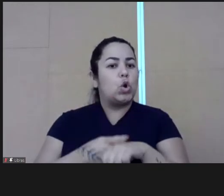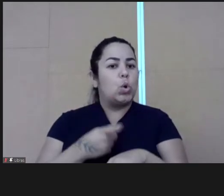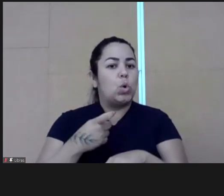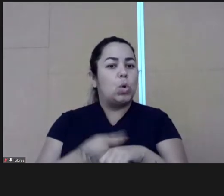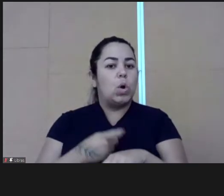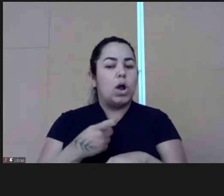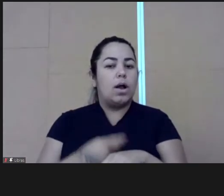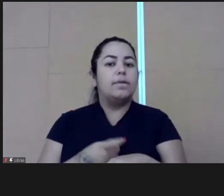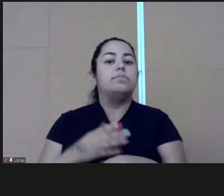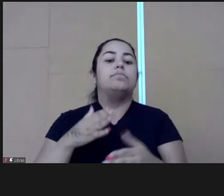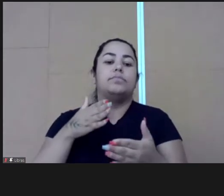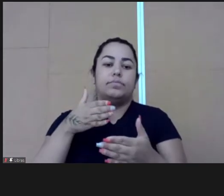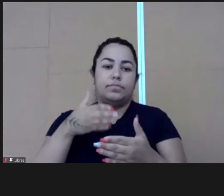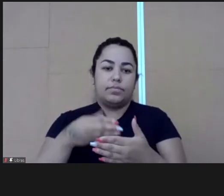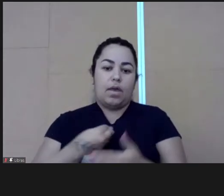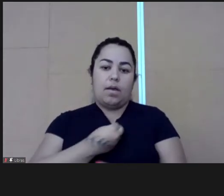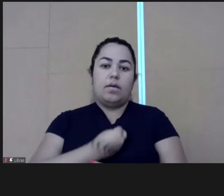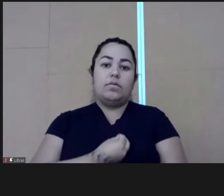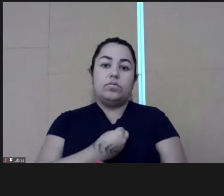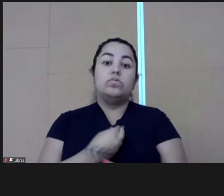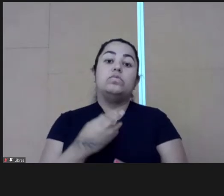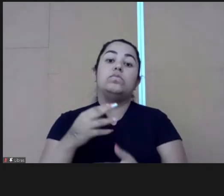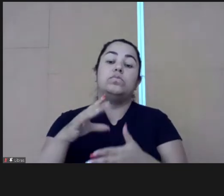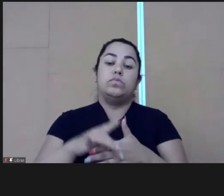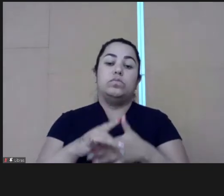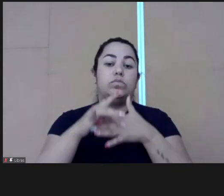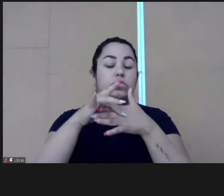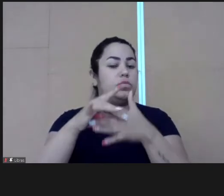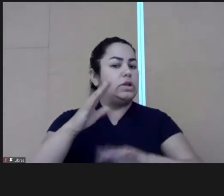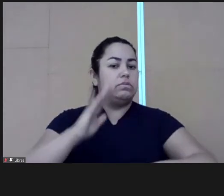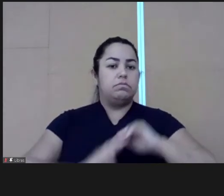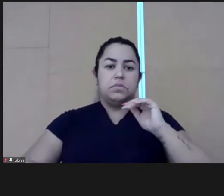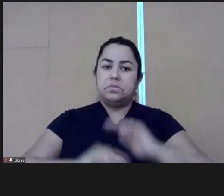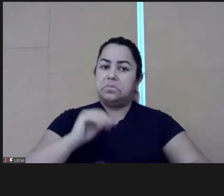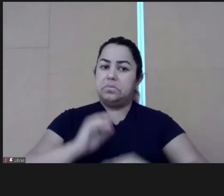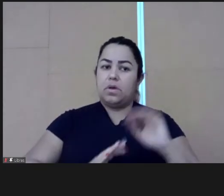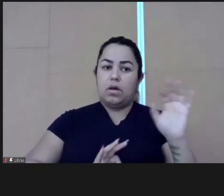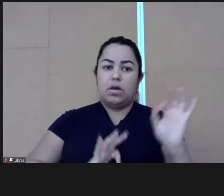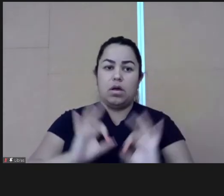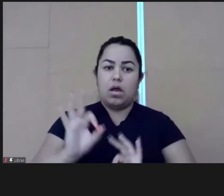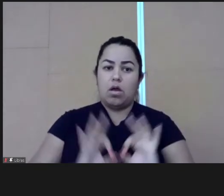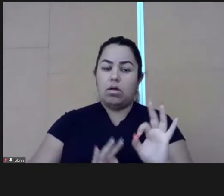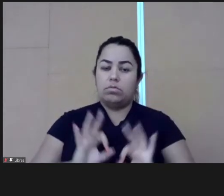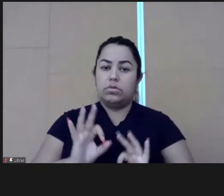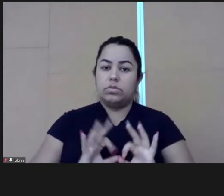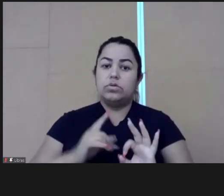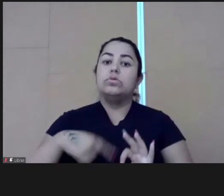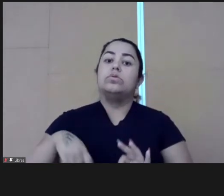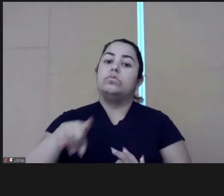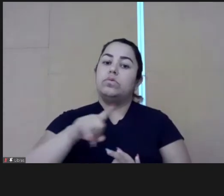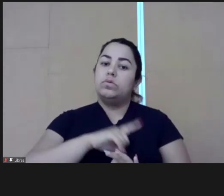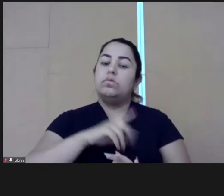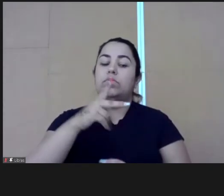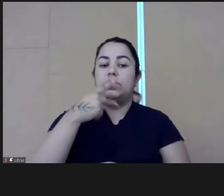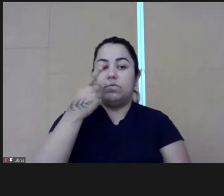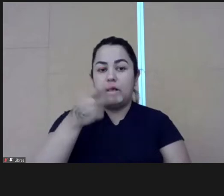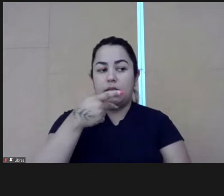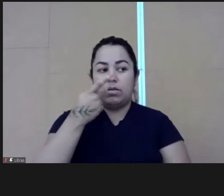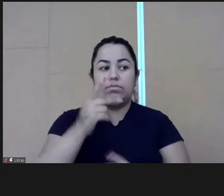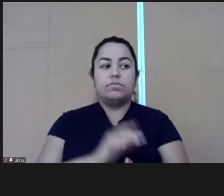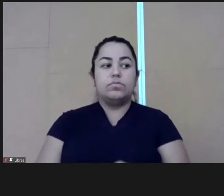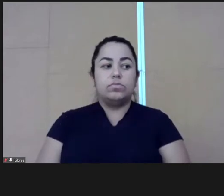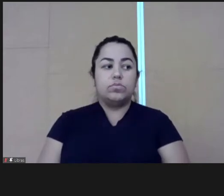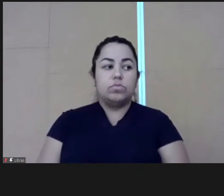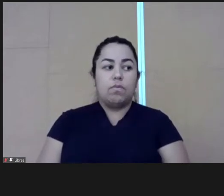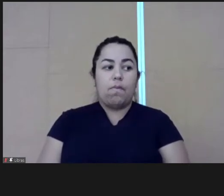a hard core of skills that is always present to the leadership in the public sector, regardless of the organization